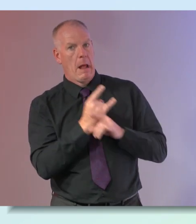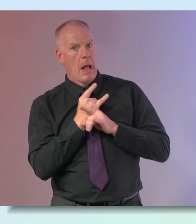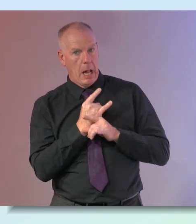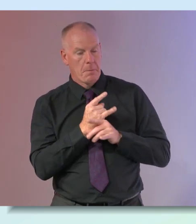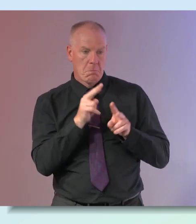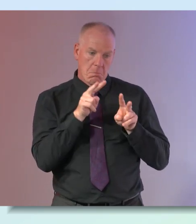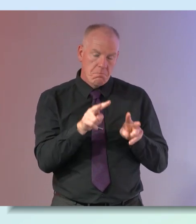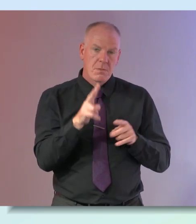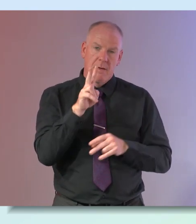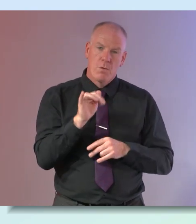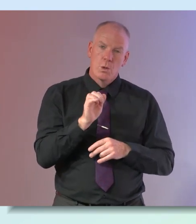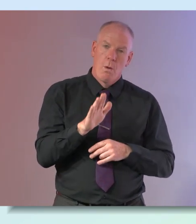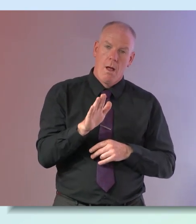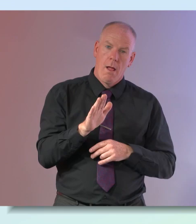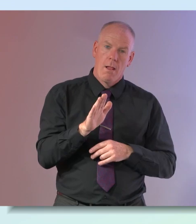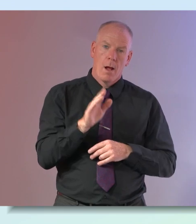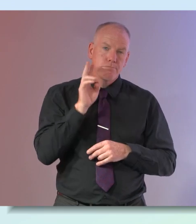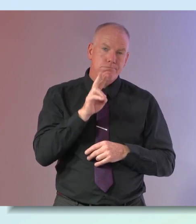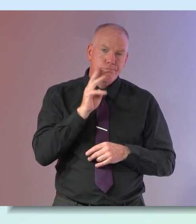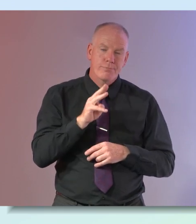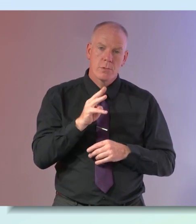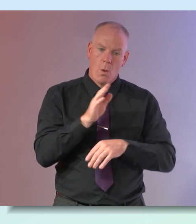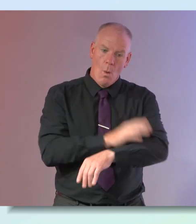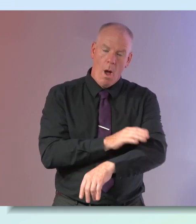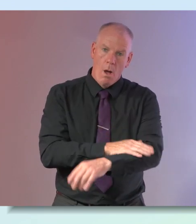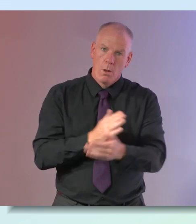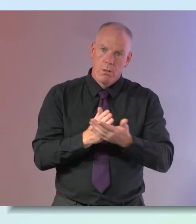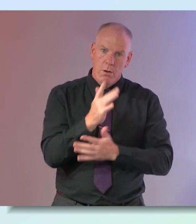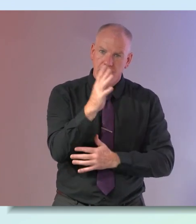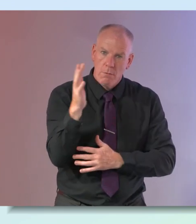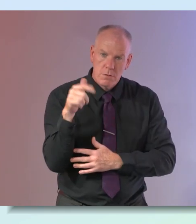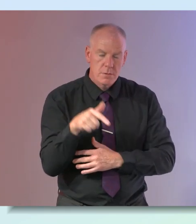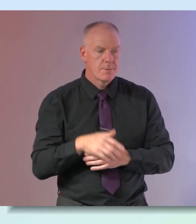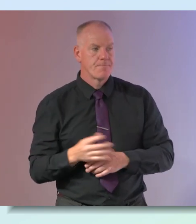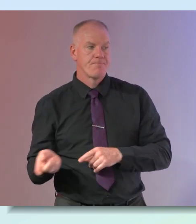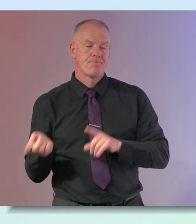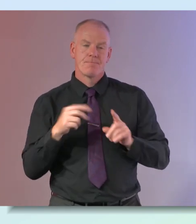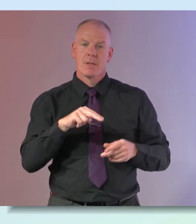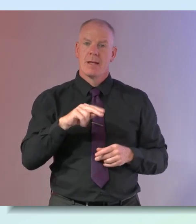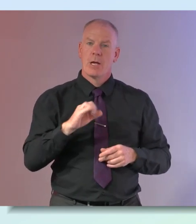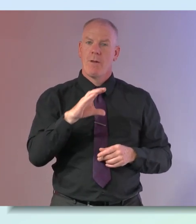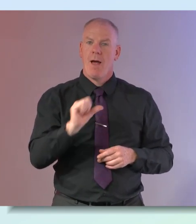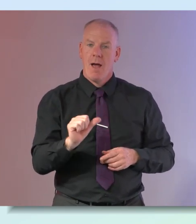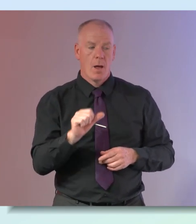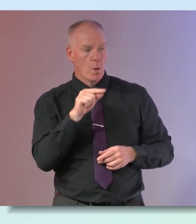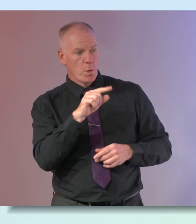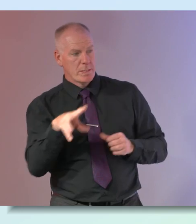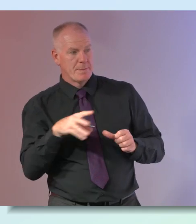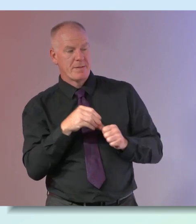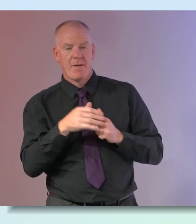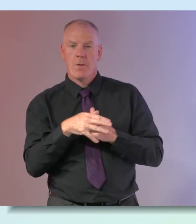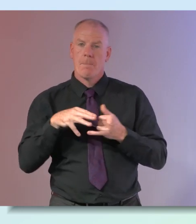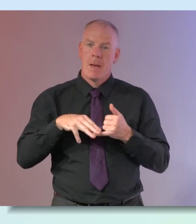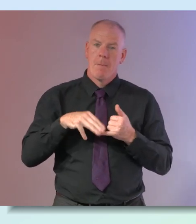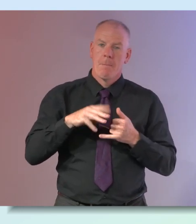brain ascends and produce dopamine and happy hormones yeah that's really good to know yeah i'm going to come to you because of course you're a specialist in menopausal health and a